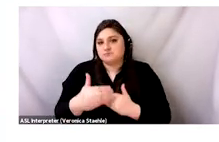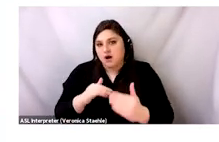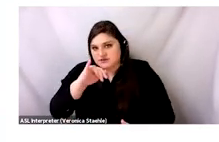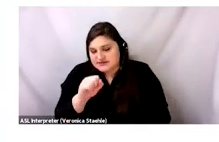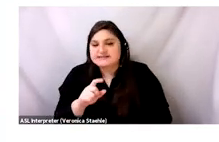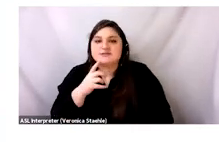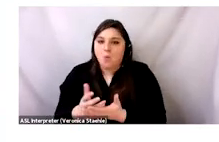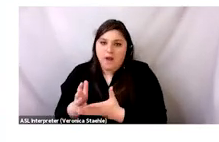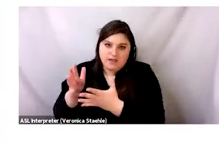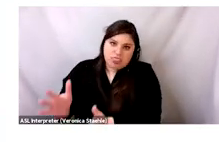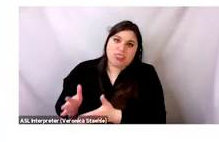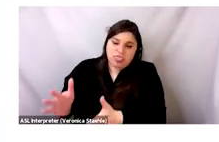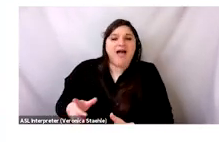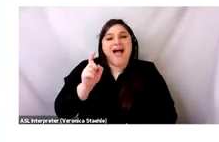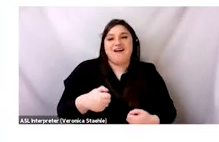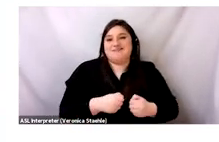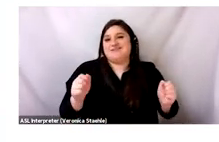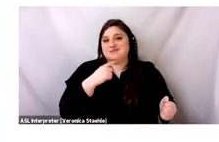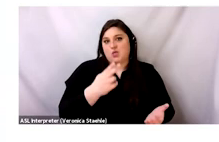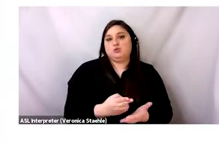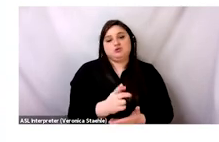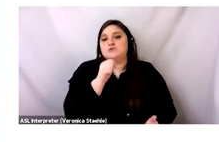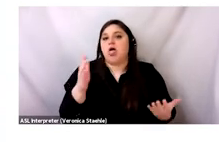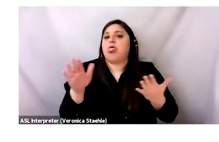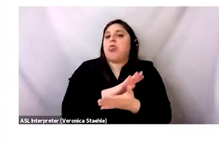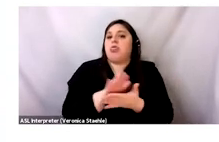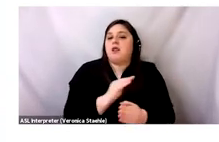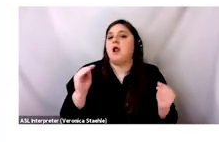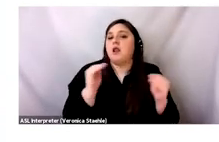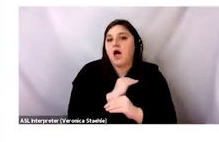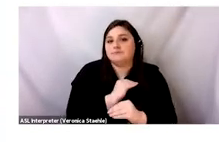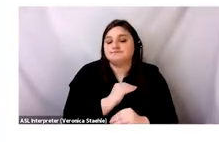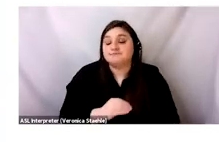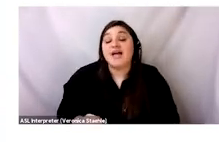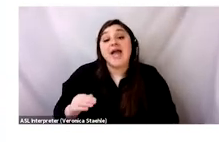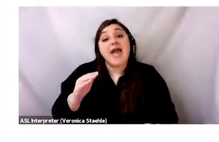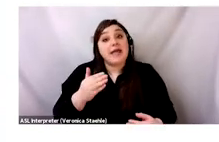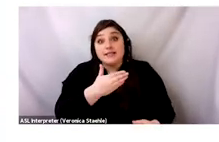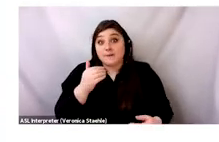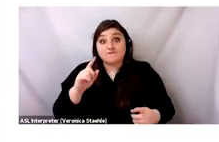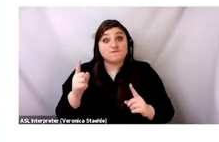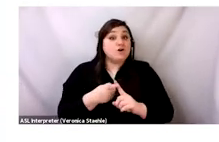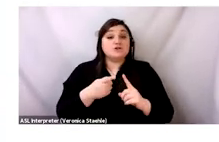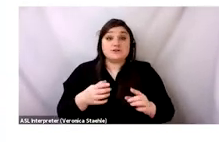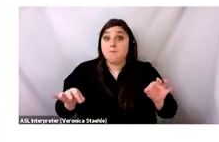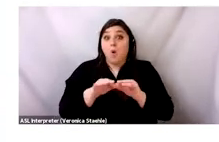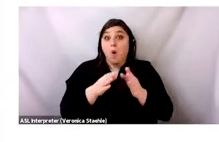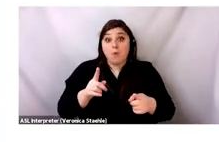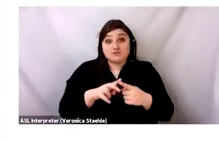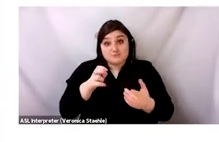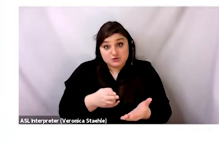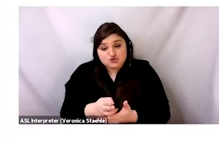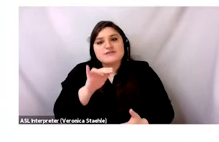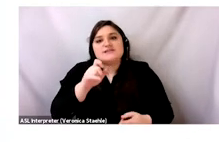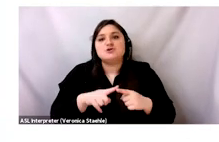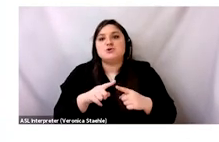is and I think break down the nuances for the public and tell the truth. And one of the most important steps